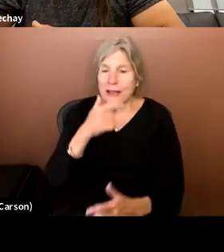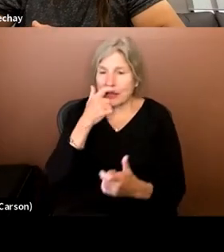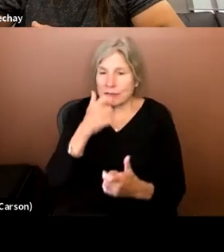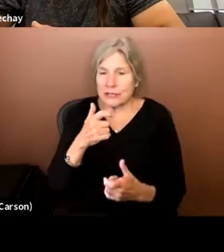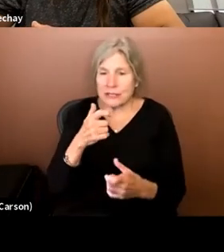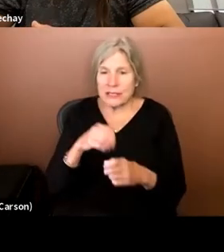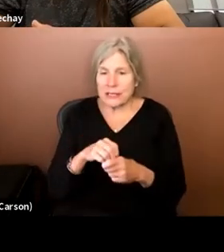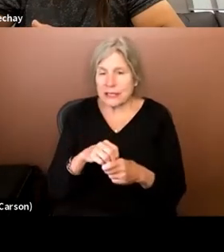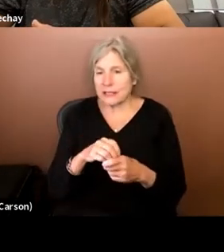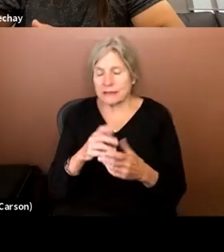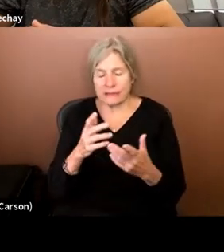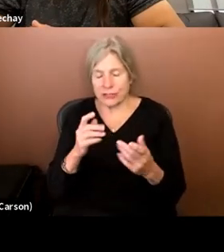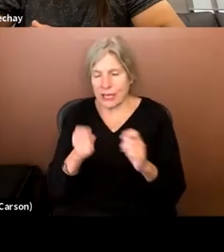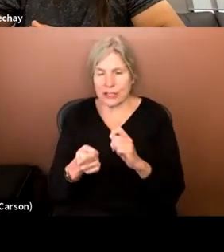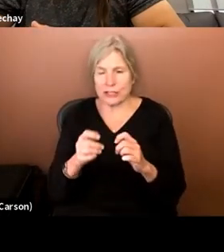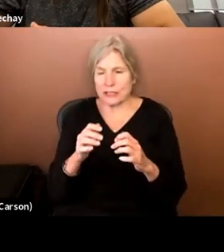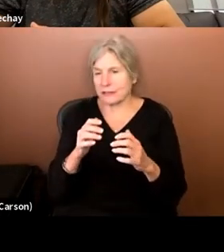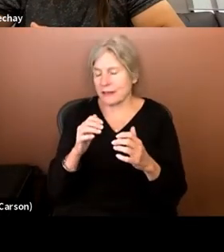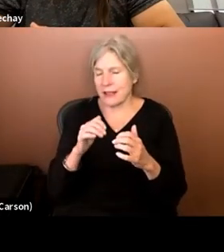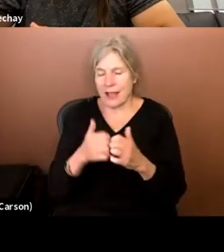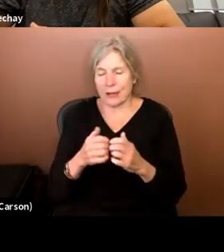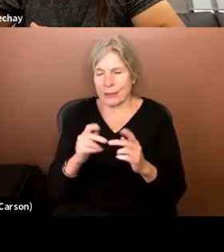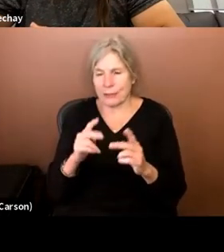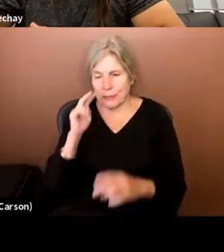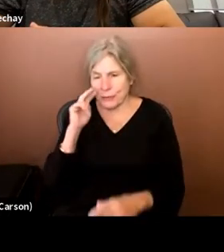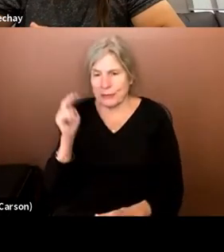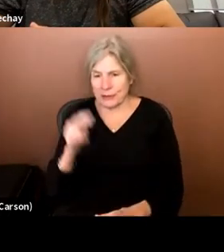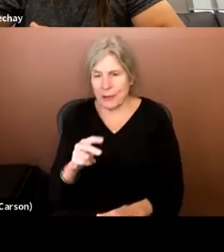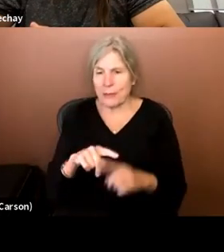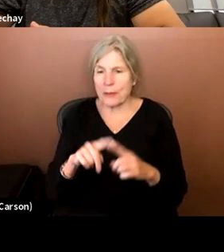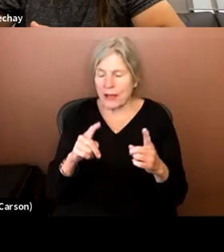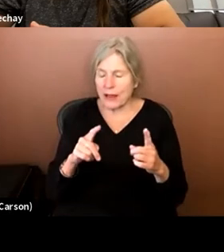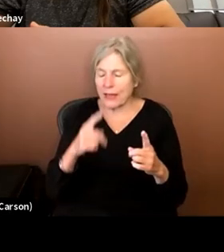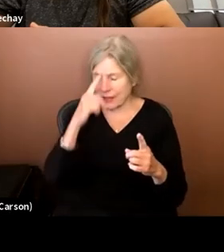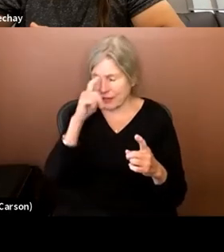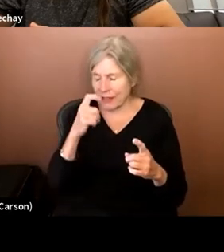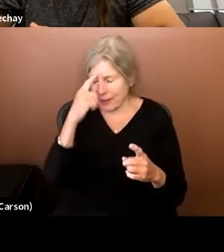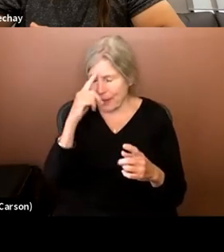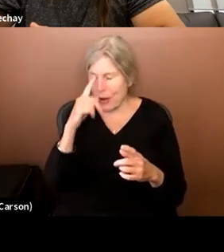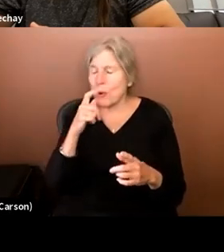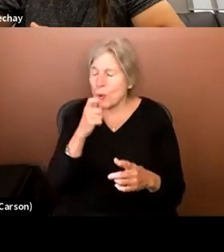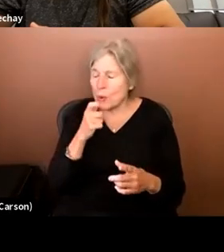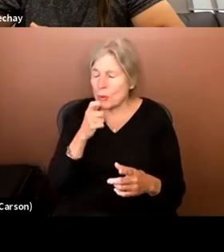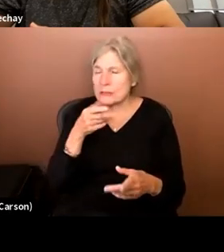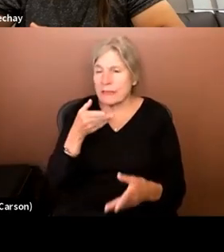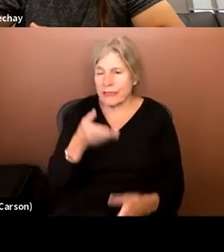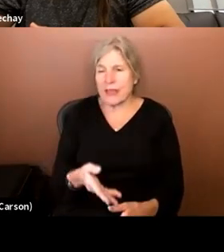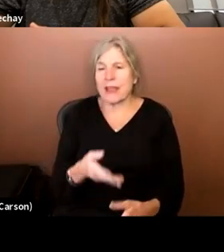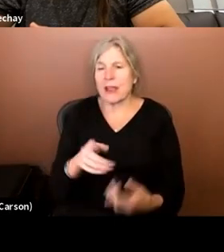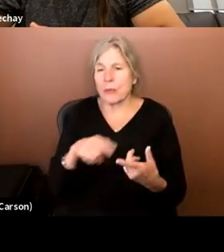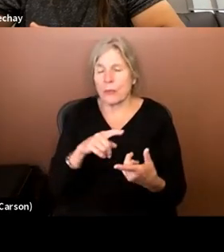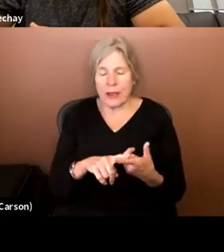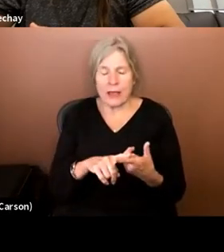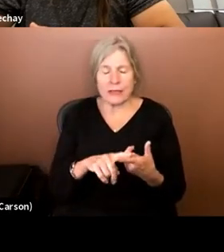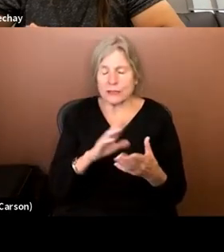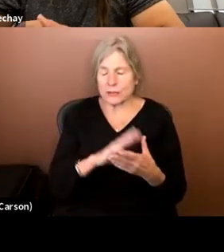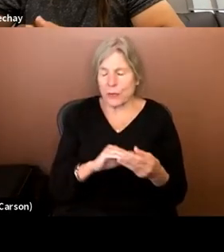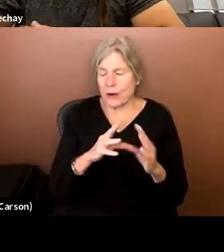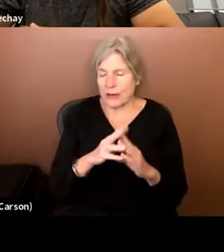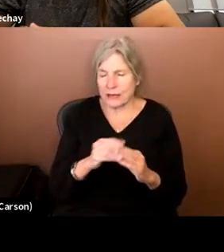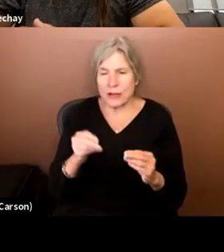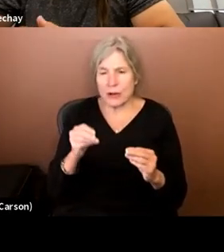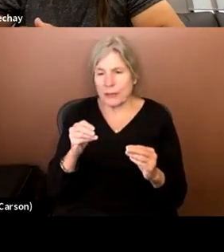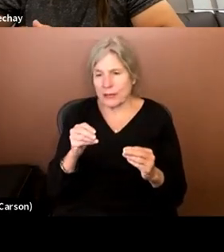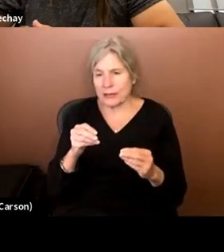adjudicating how that goes, but I think it is worth thinking about who's at the table when these stories are being told and, um,